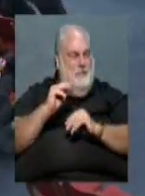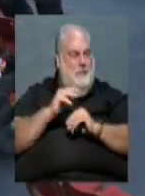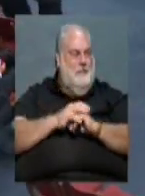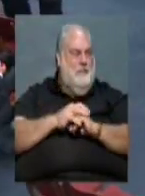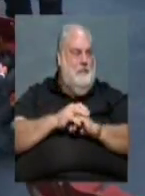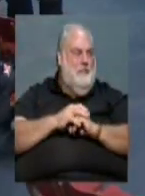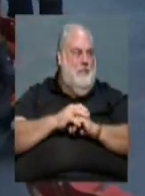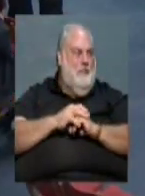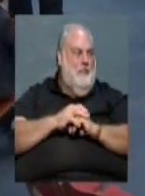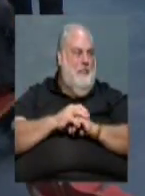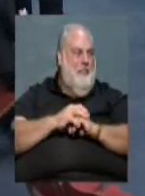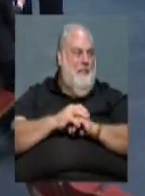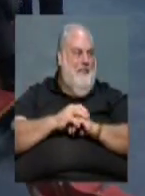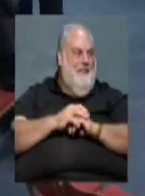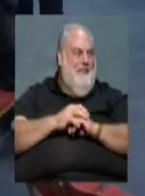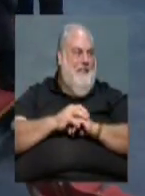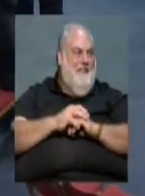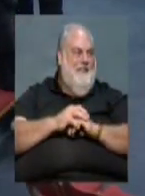It's make me cry.